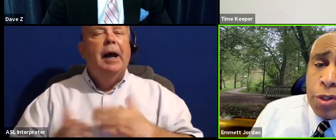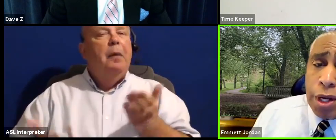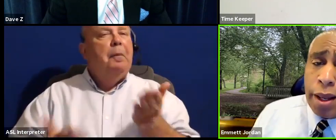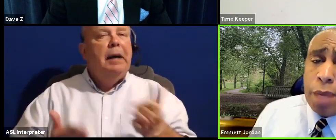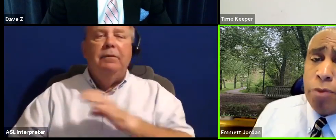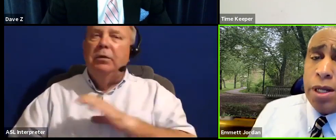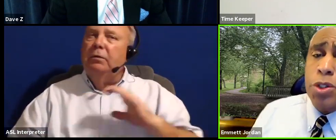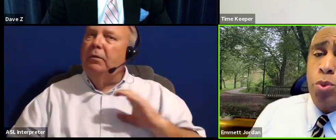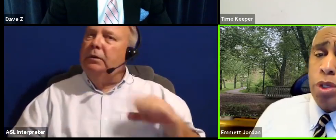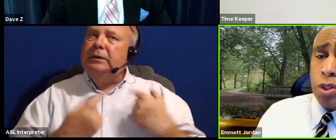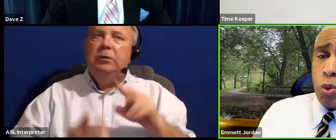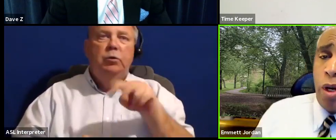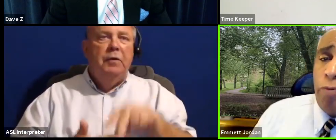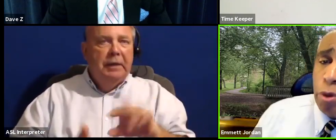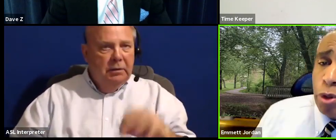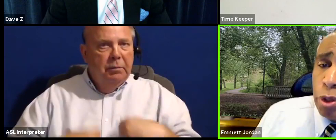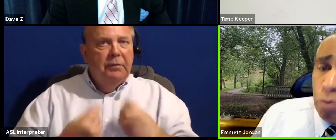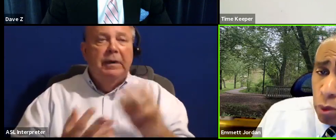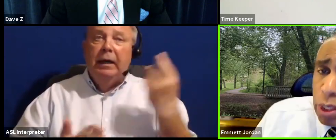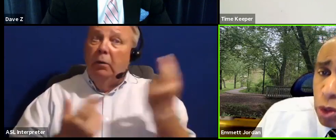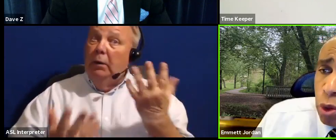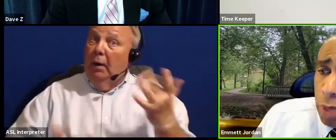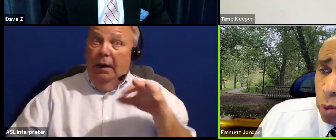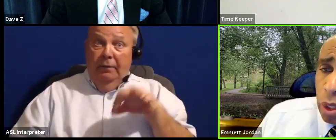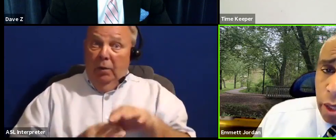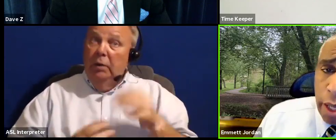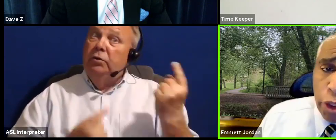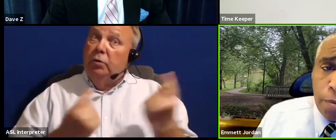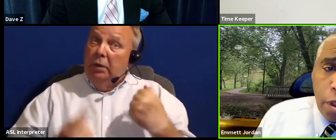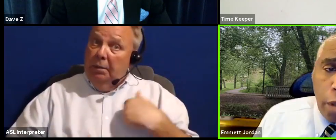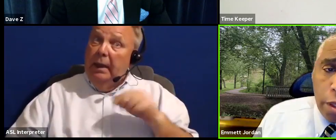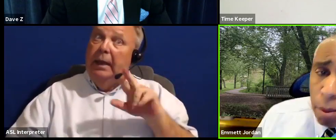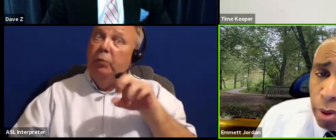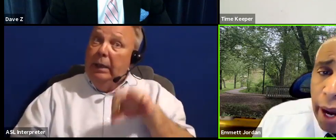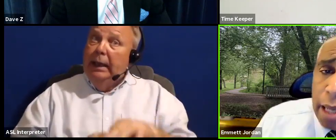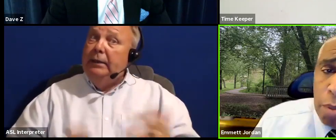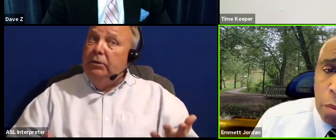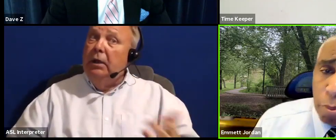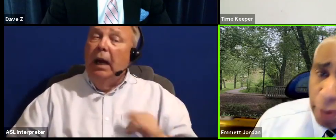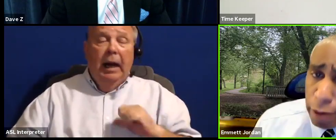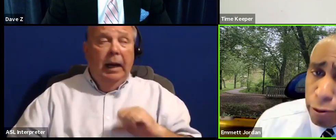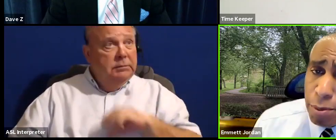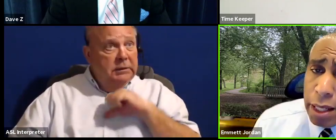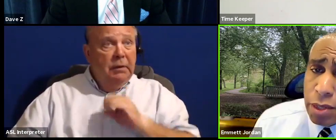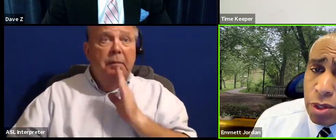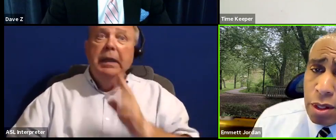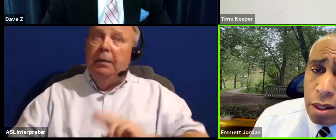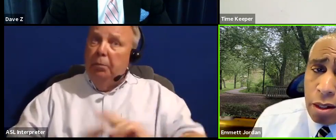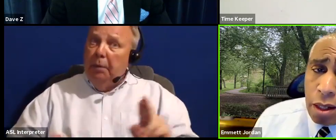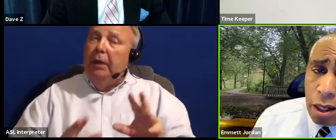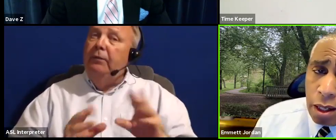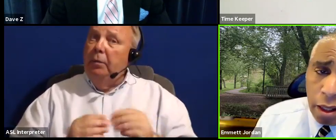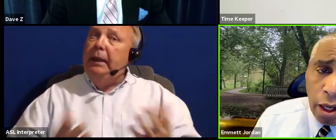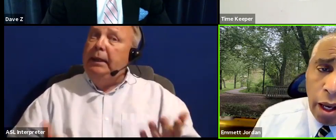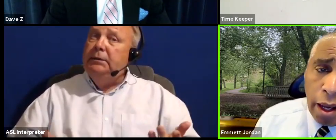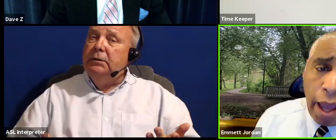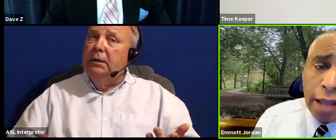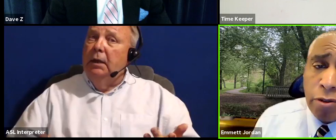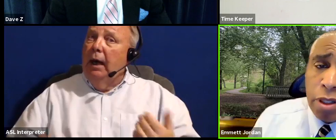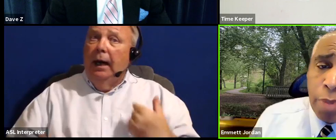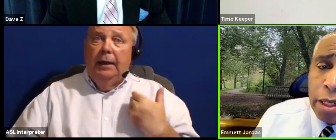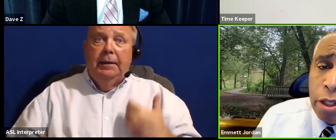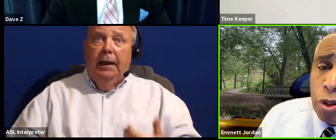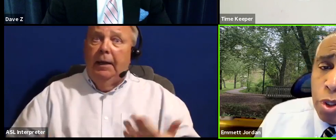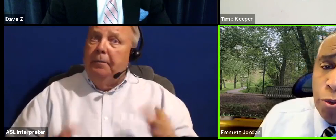since 2009 provides some reasons why voters should reconsider my reelection. You know, I take pride in being prepared for meetings. I